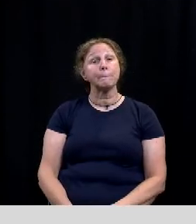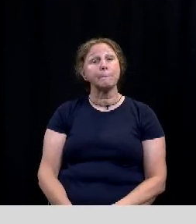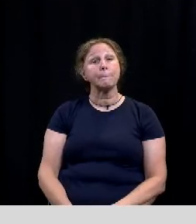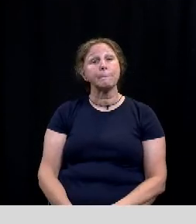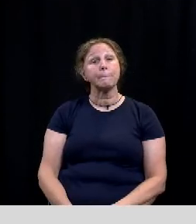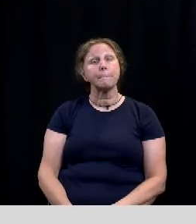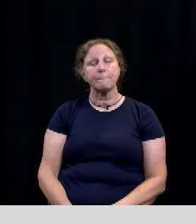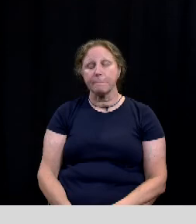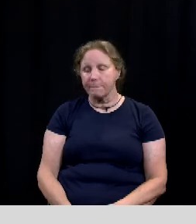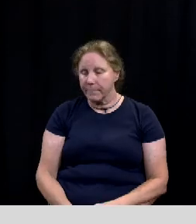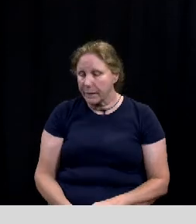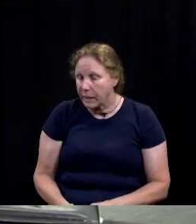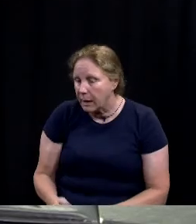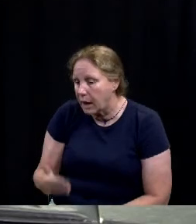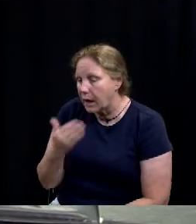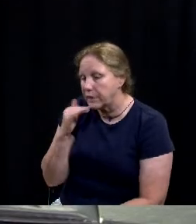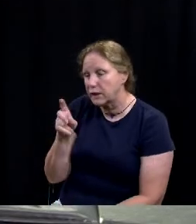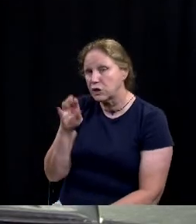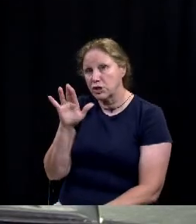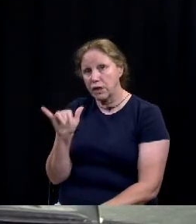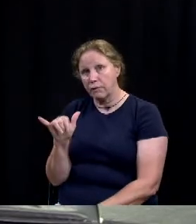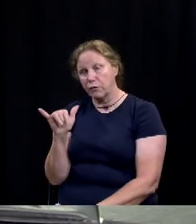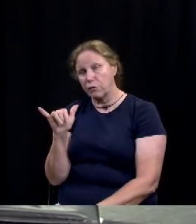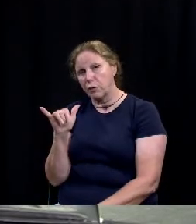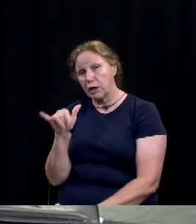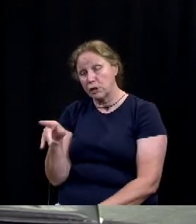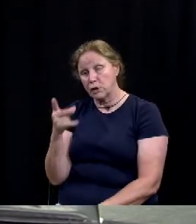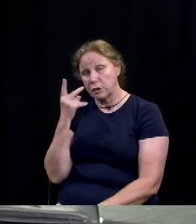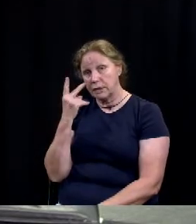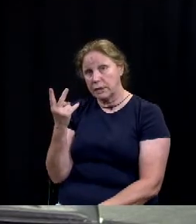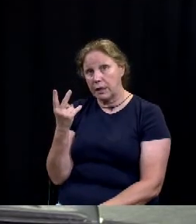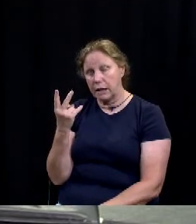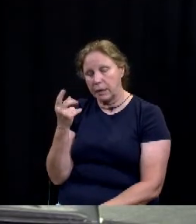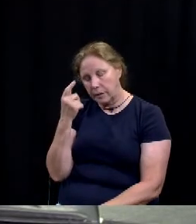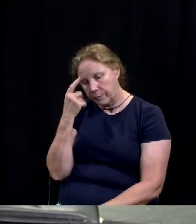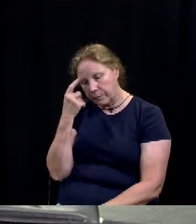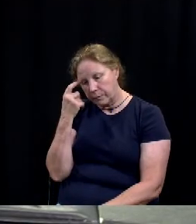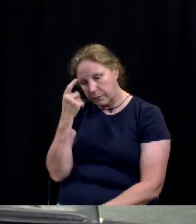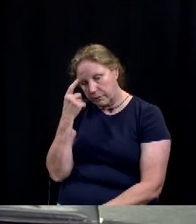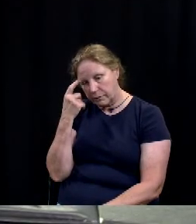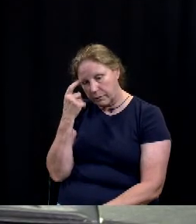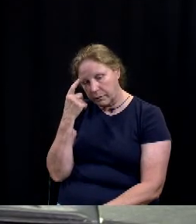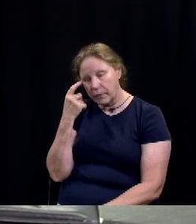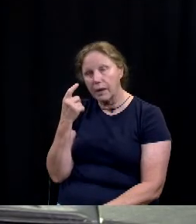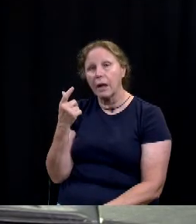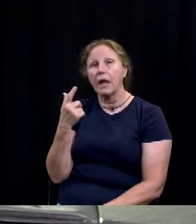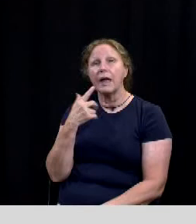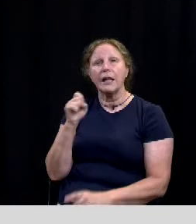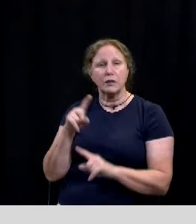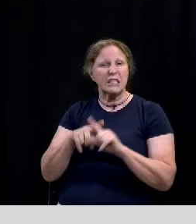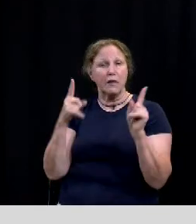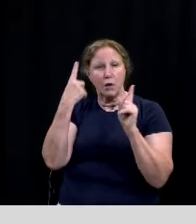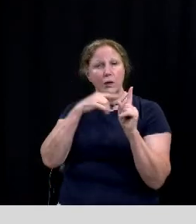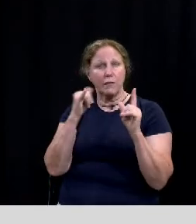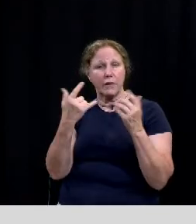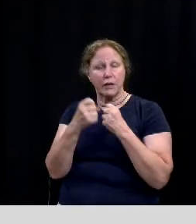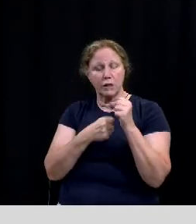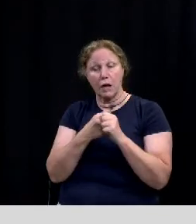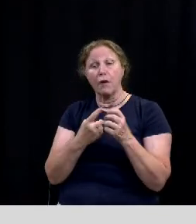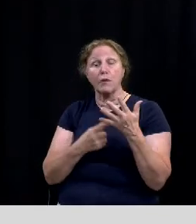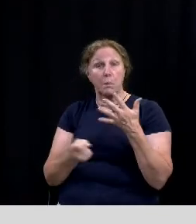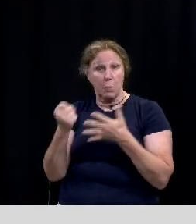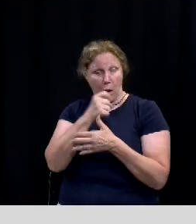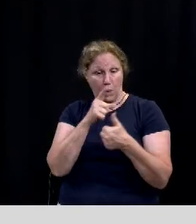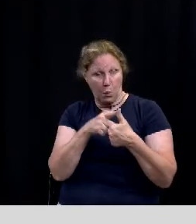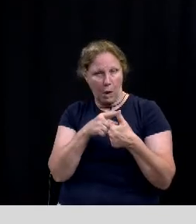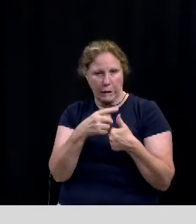thank you jeffrey and um as you can see you know with things taking on a different shape i think the priority is is one creating that